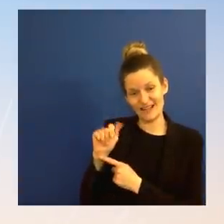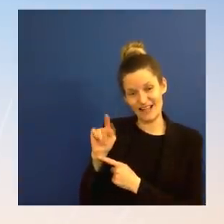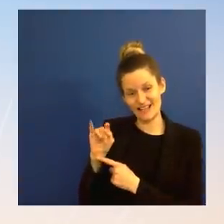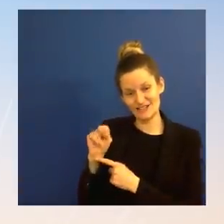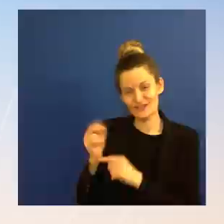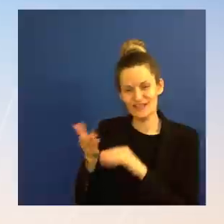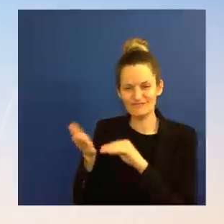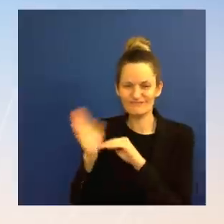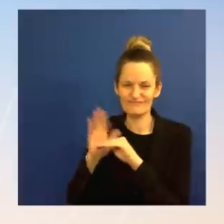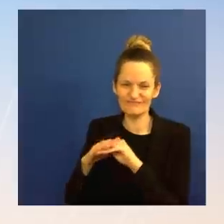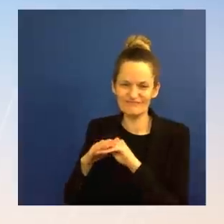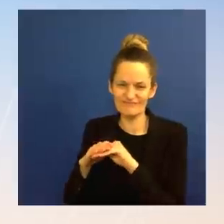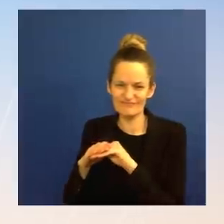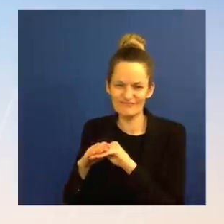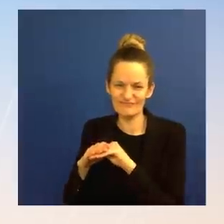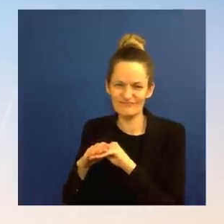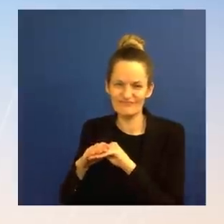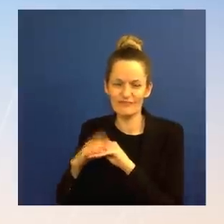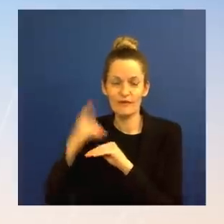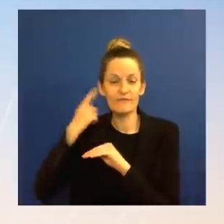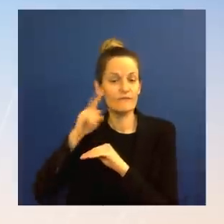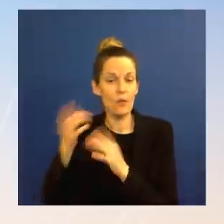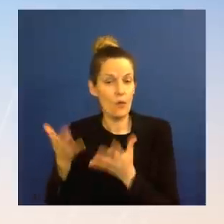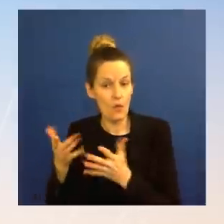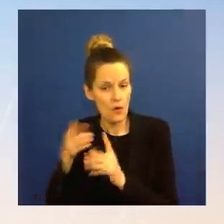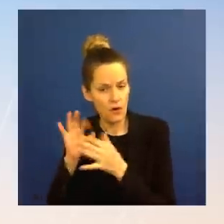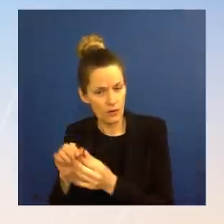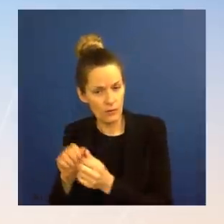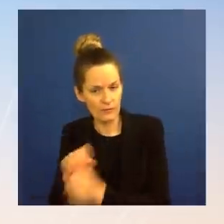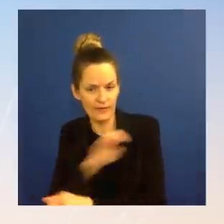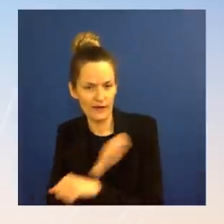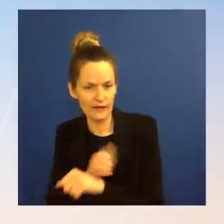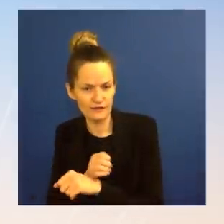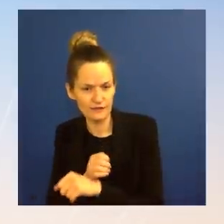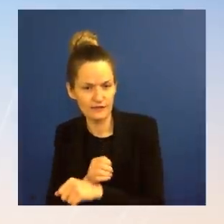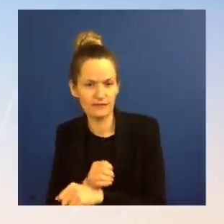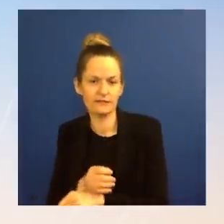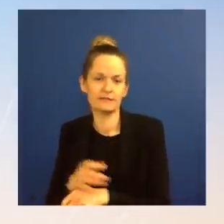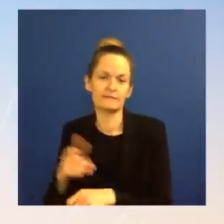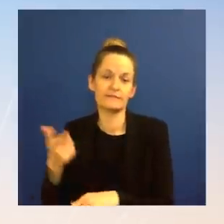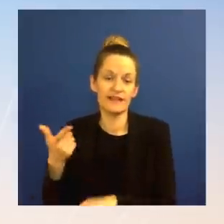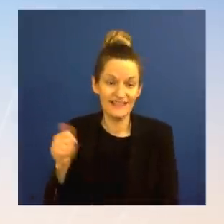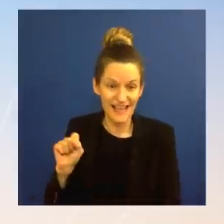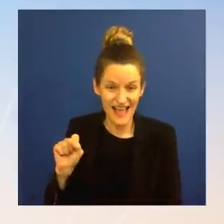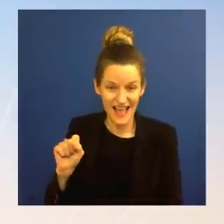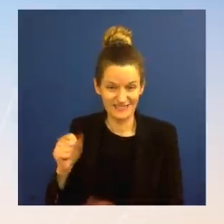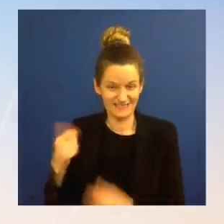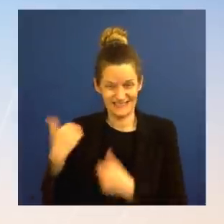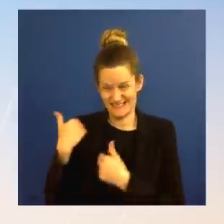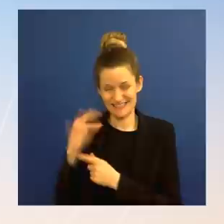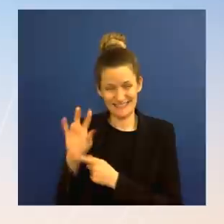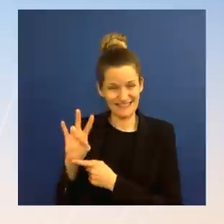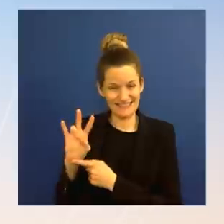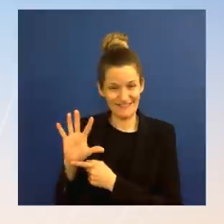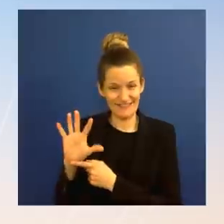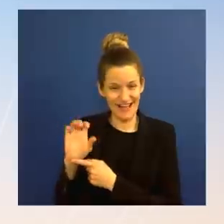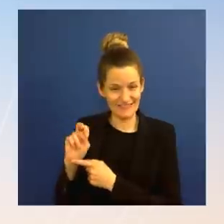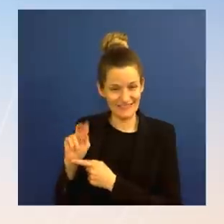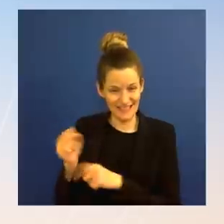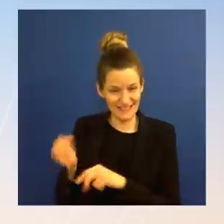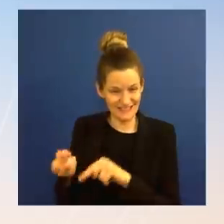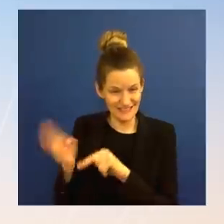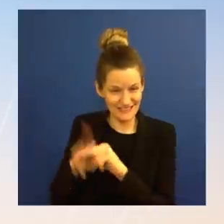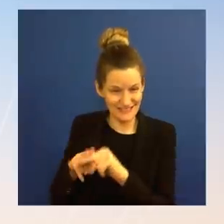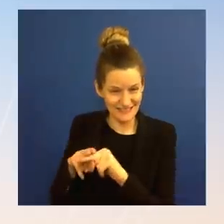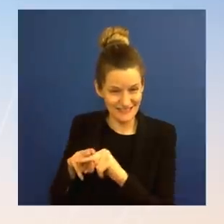seen the price of gas increase, as I noted, 75 cents since the beginning of the year as Putin built up his military near Ukraine and took increasingly aggressive